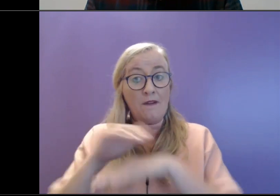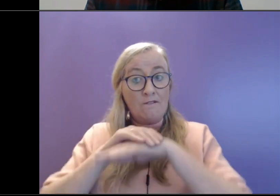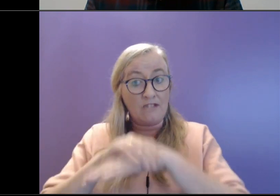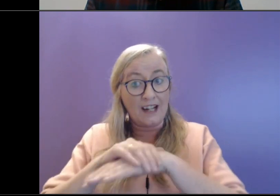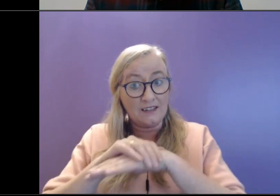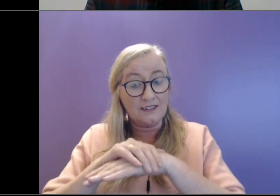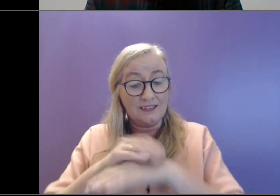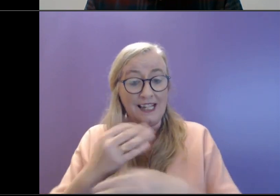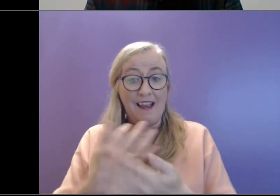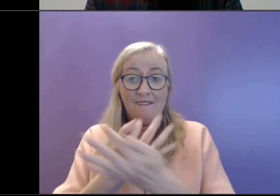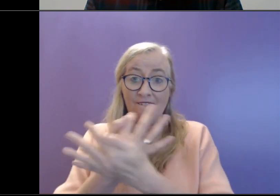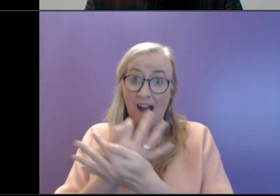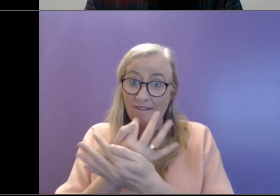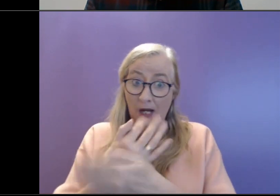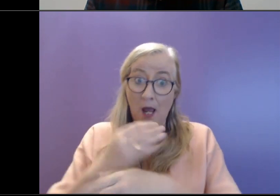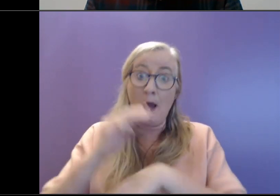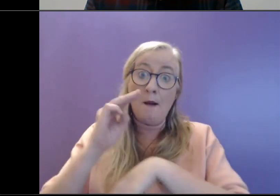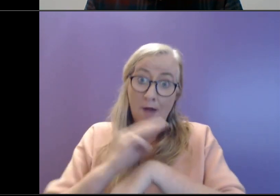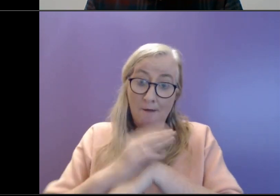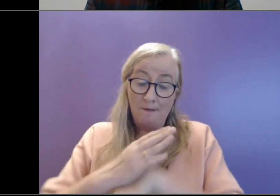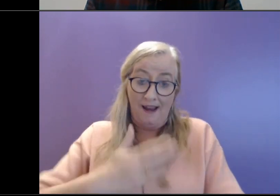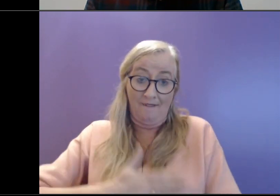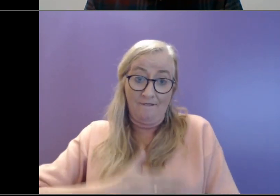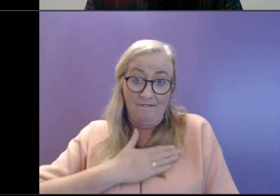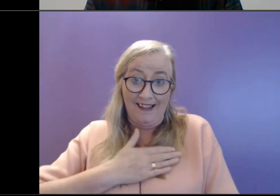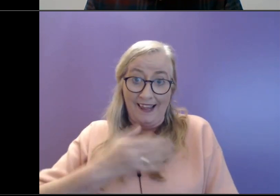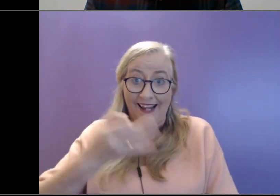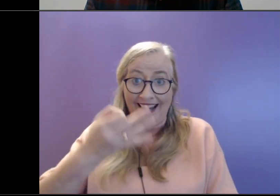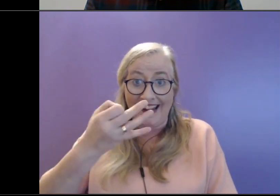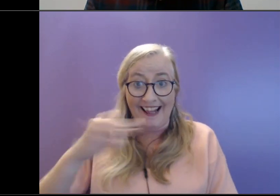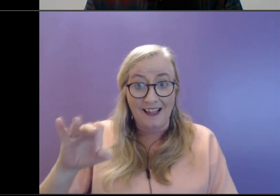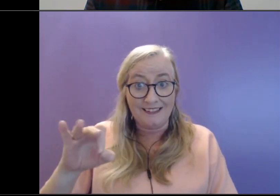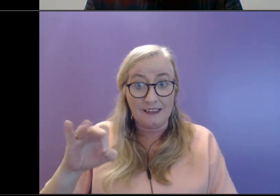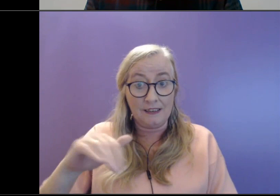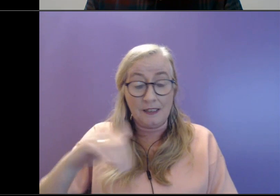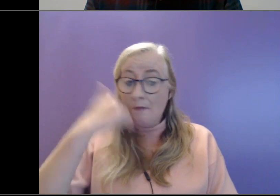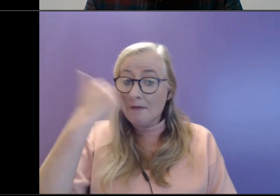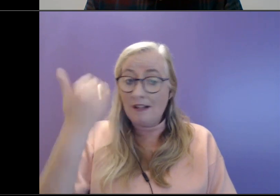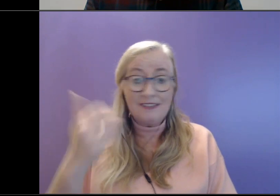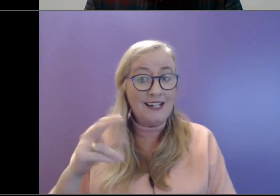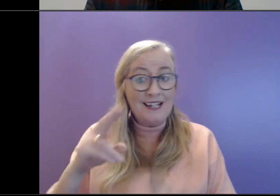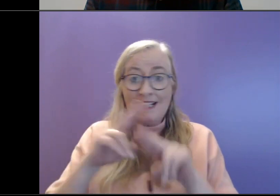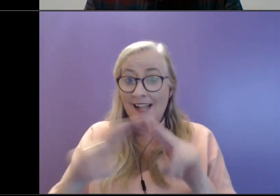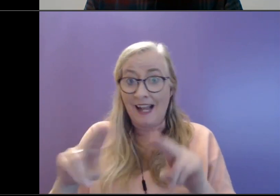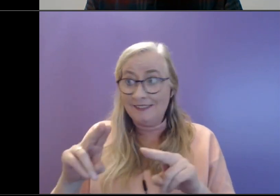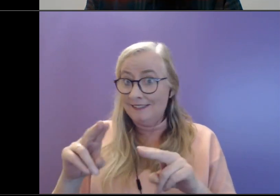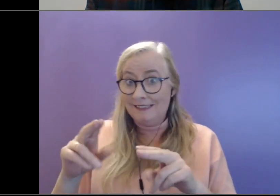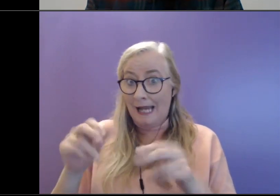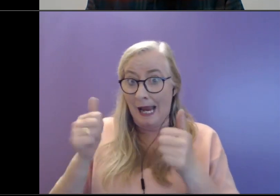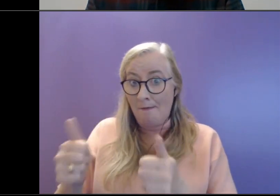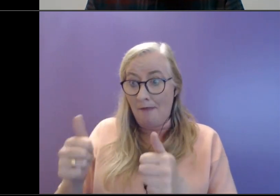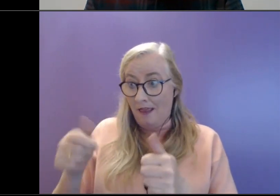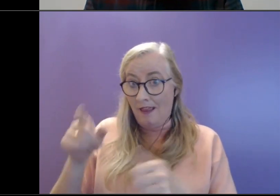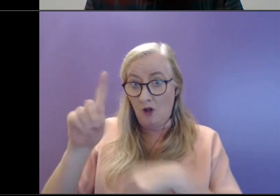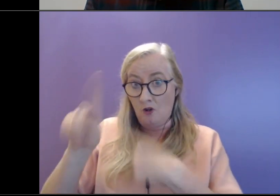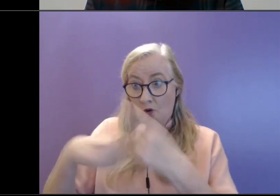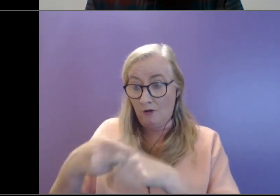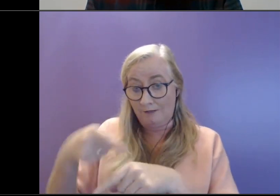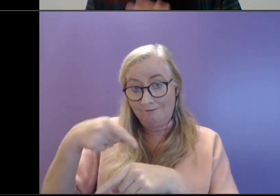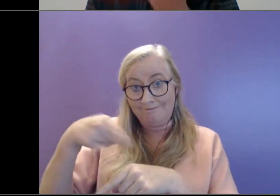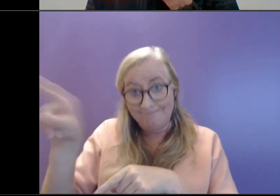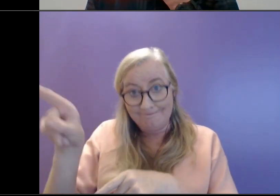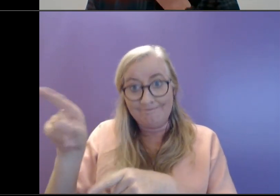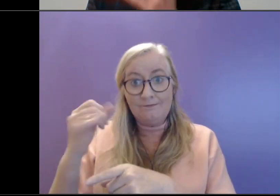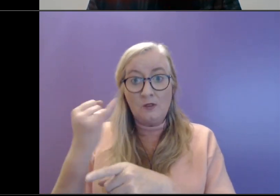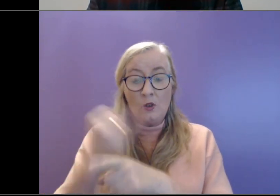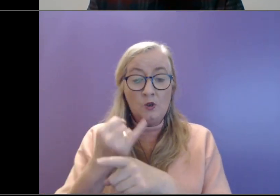Mum is feeling very guilty that she has not been able to get her to go to school and that she can't